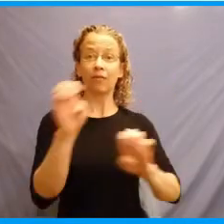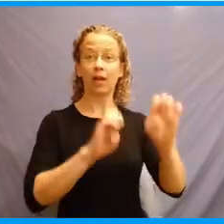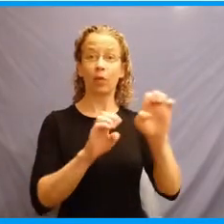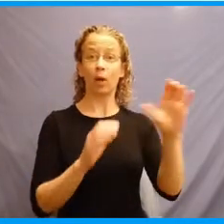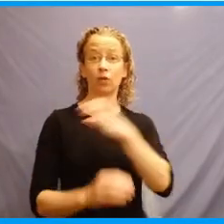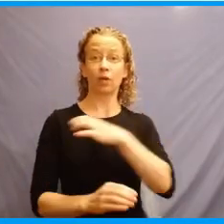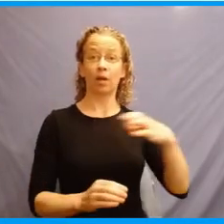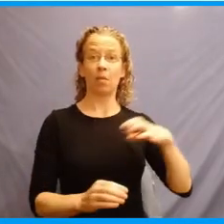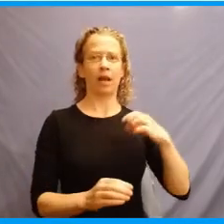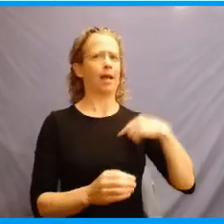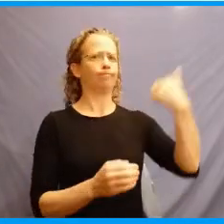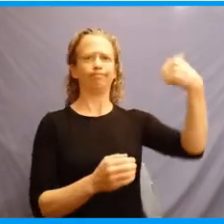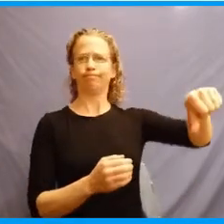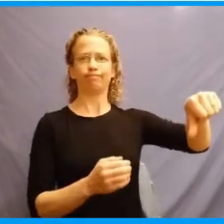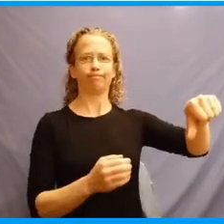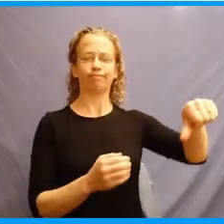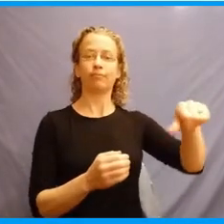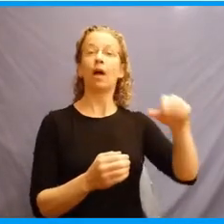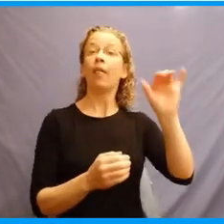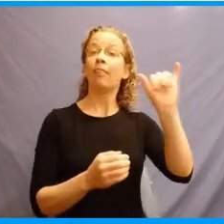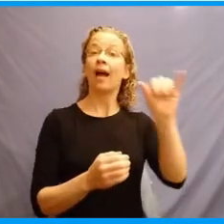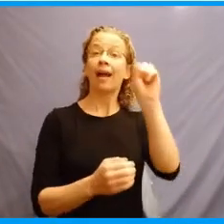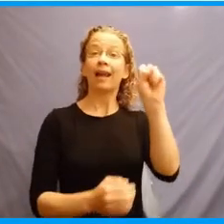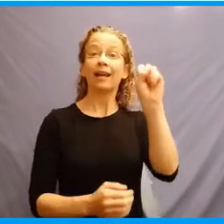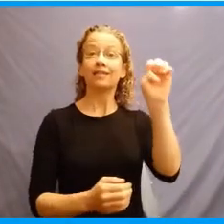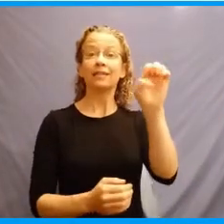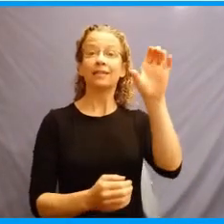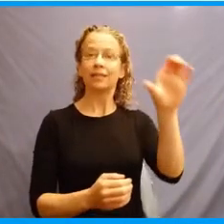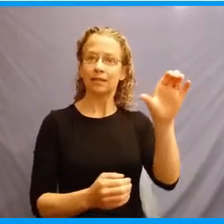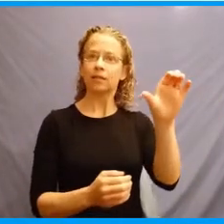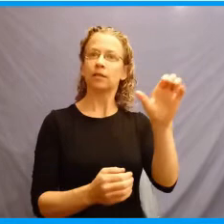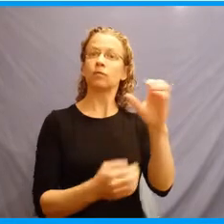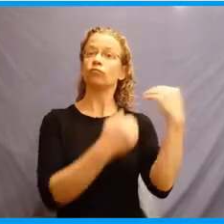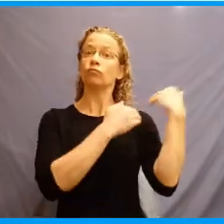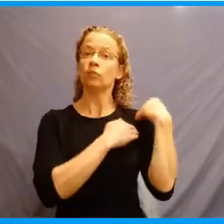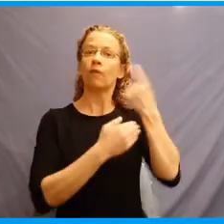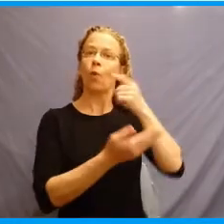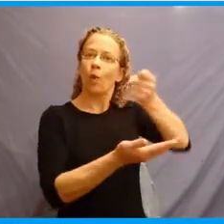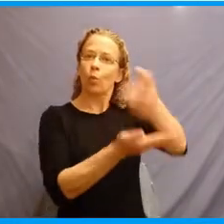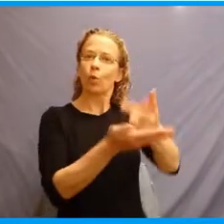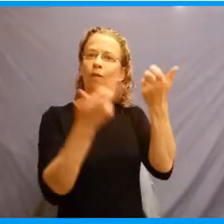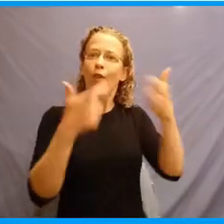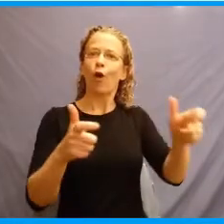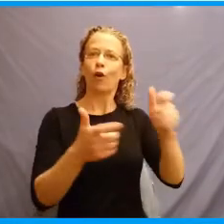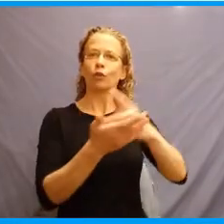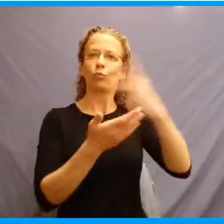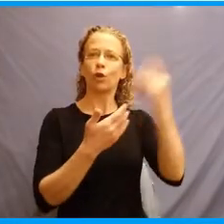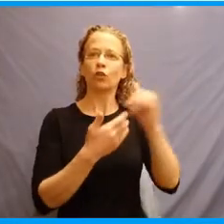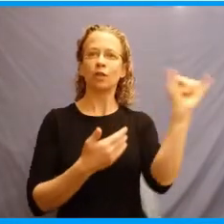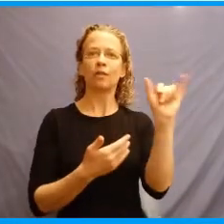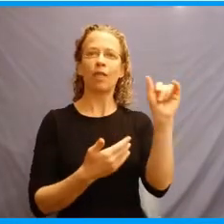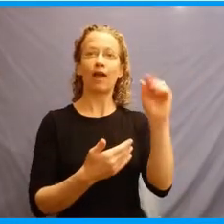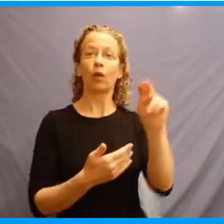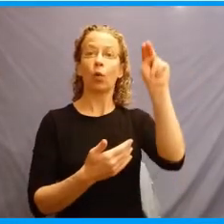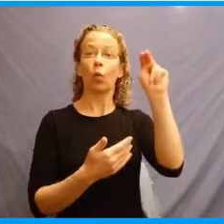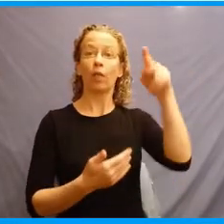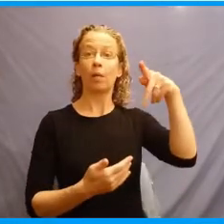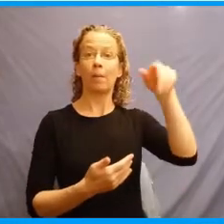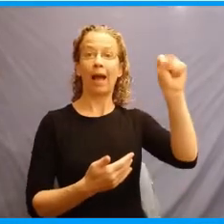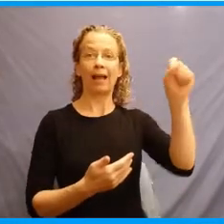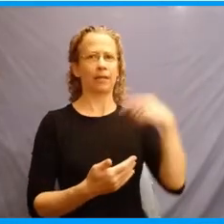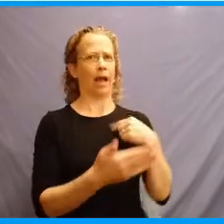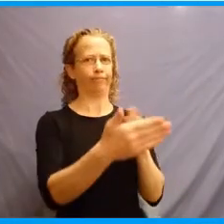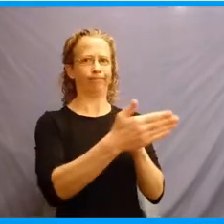committee is what approves large projects like Northern Pass, which I opposed, and Vose